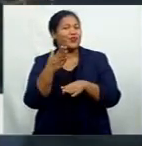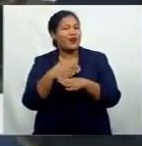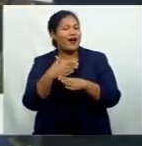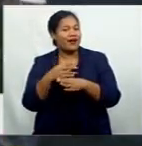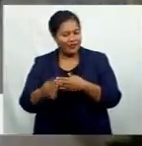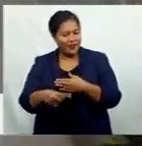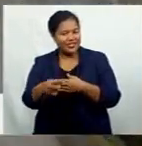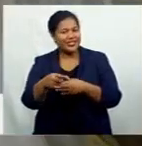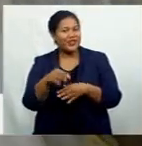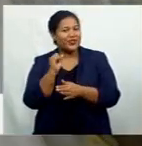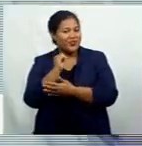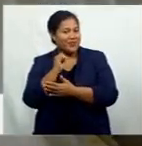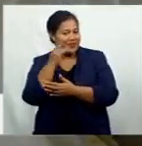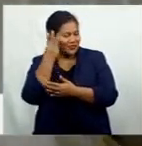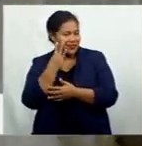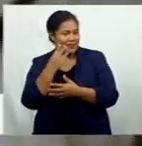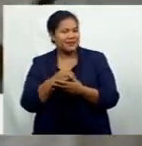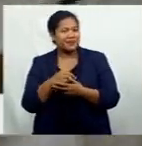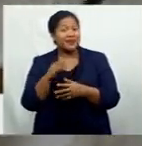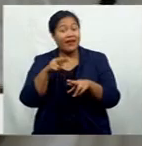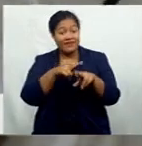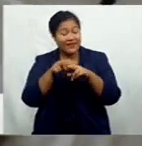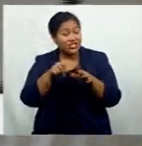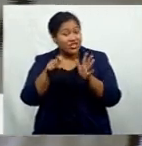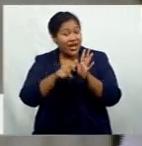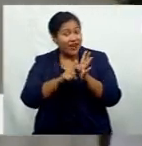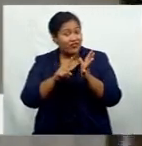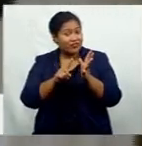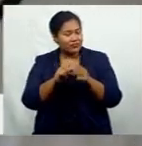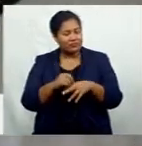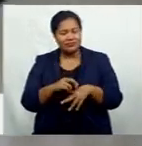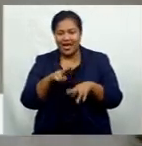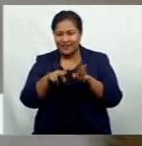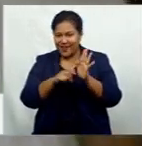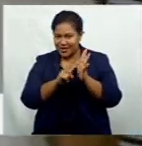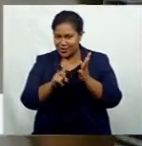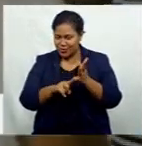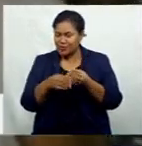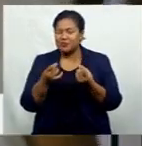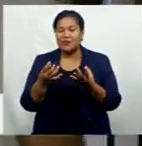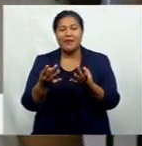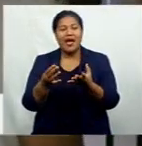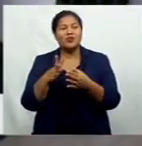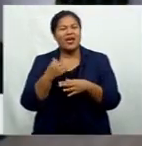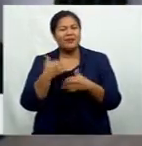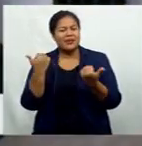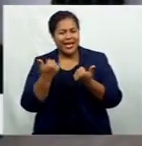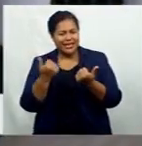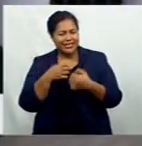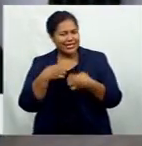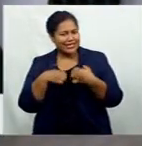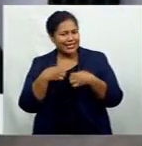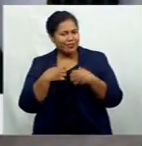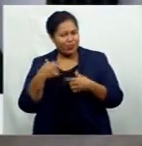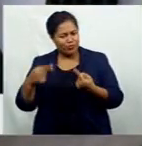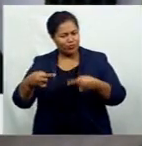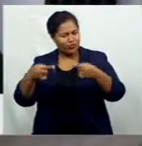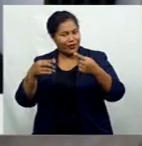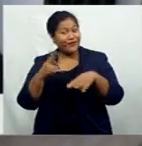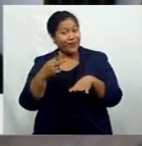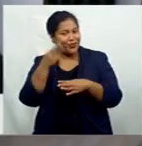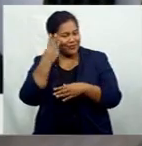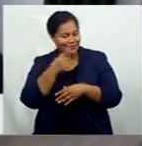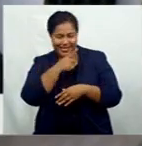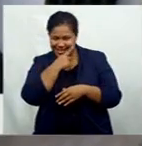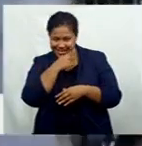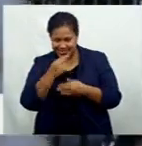Fiji Rugby Union Chief Executive John O'Connor says the FRU is also preparing to get a number of exciting competitions for women and girls